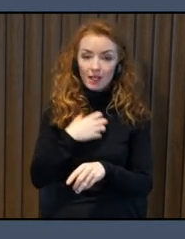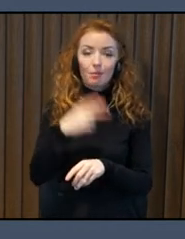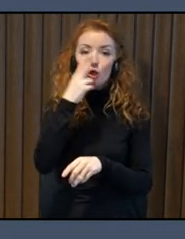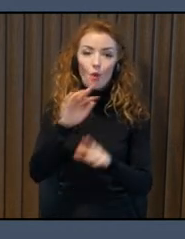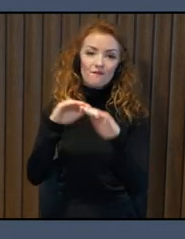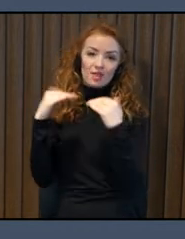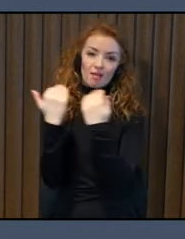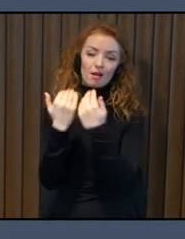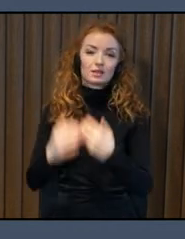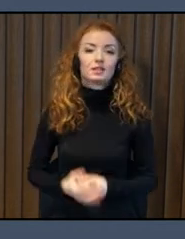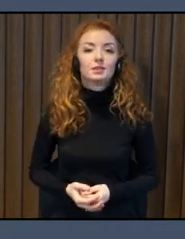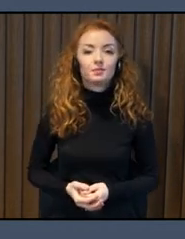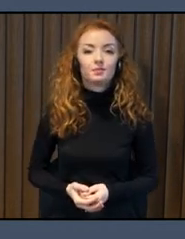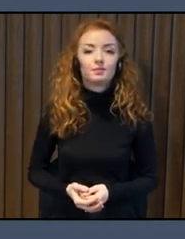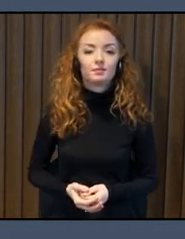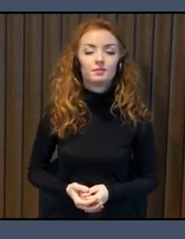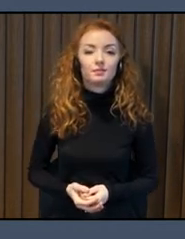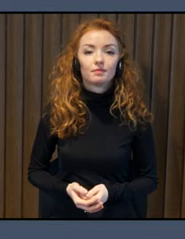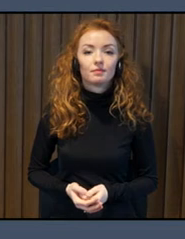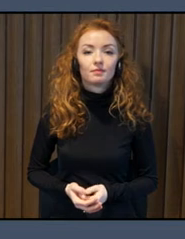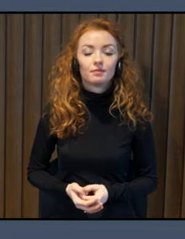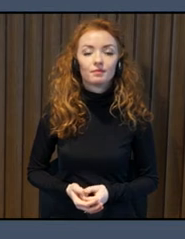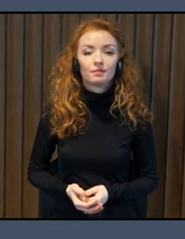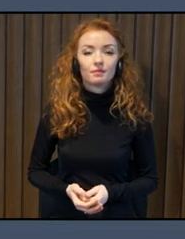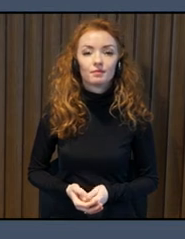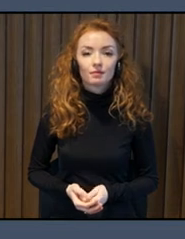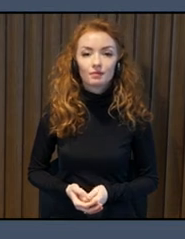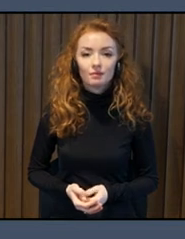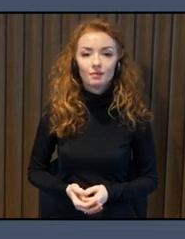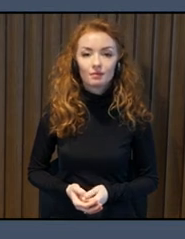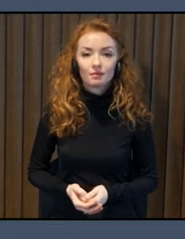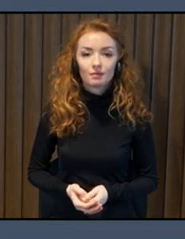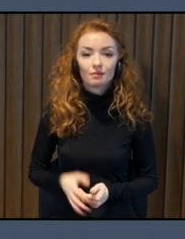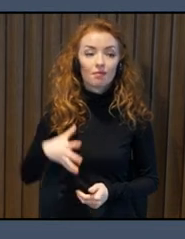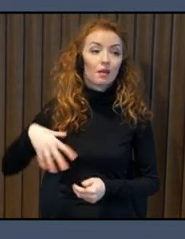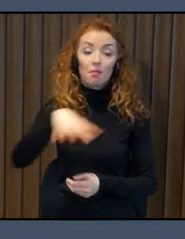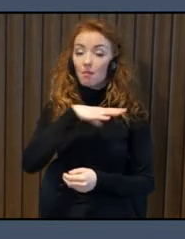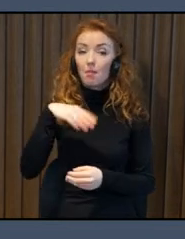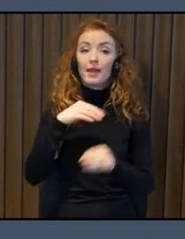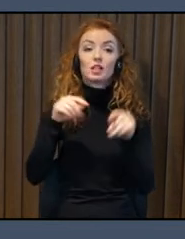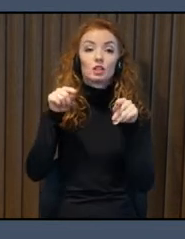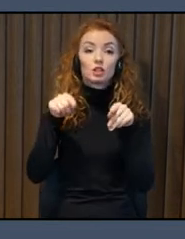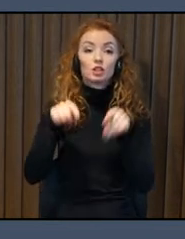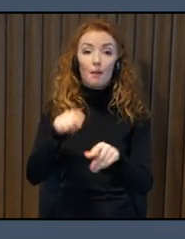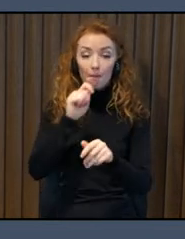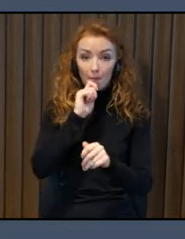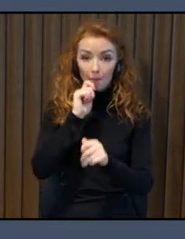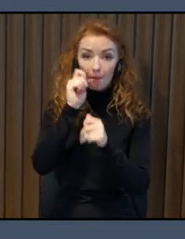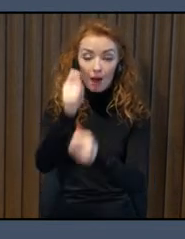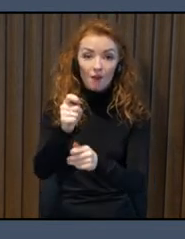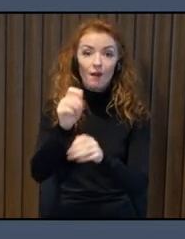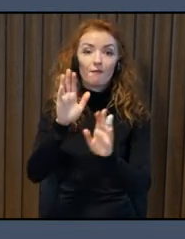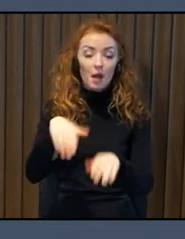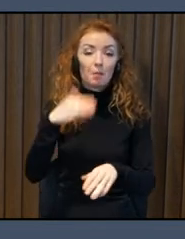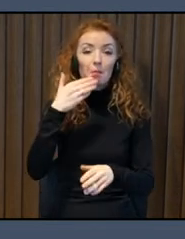accessibility for this award is quite broad. It looks at passability and information,